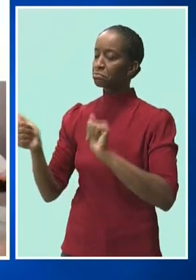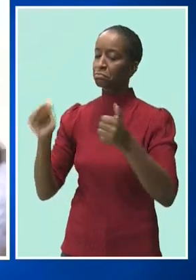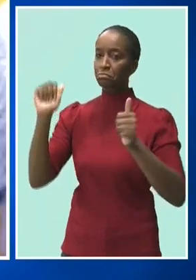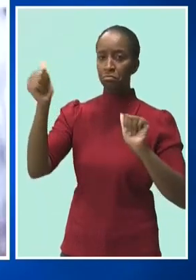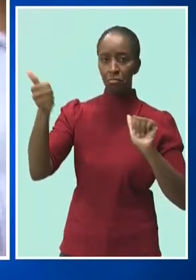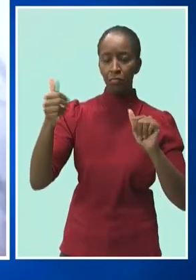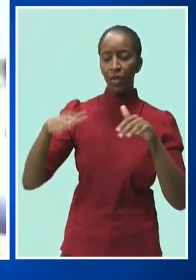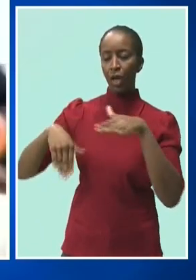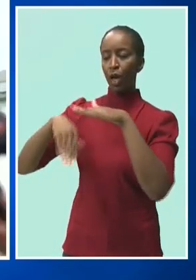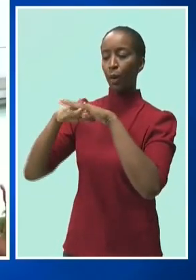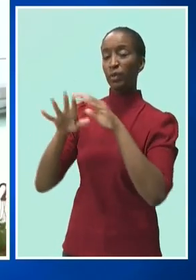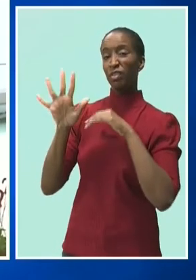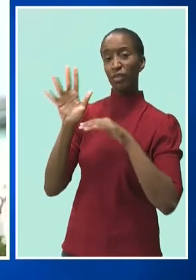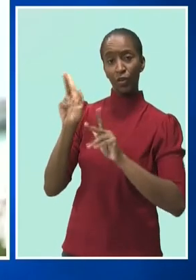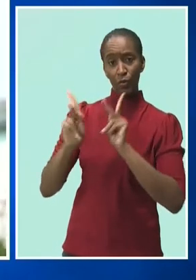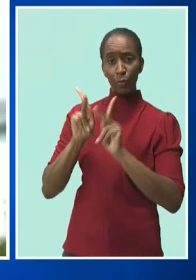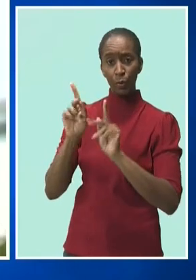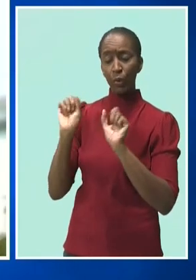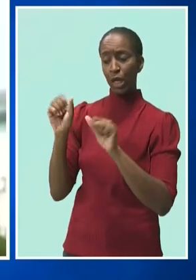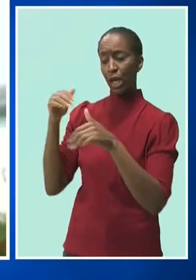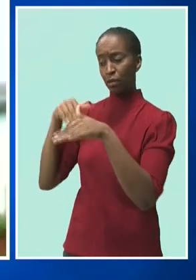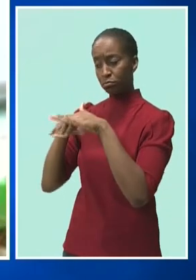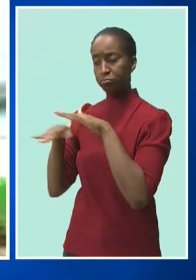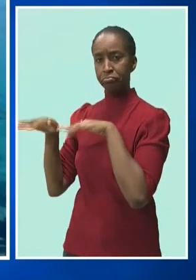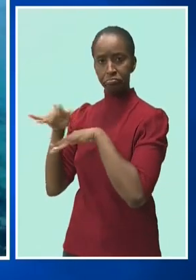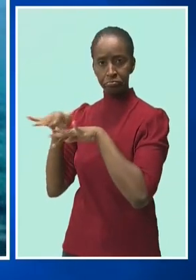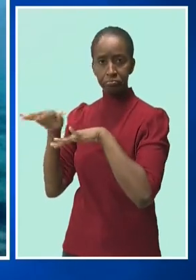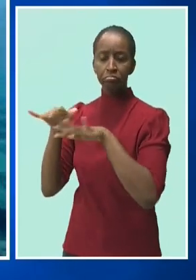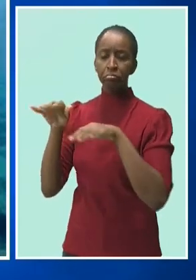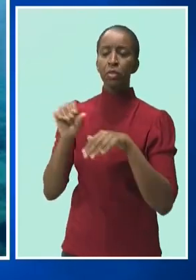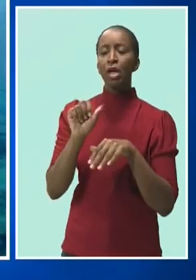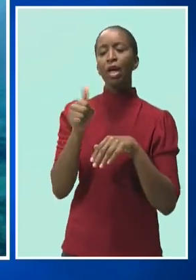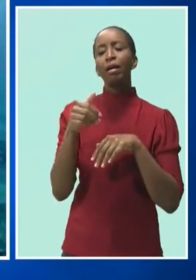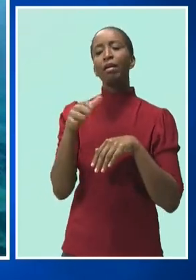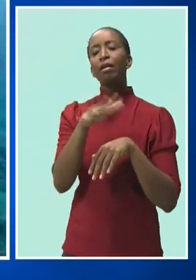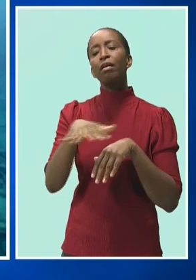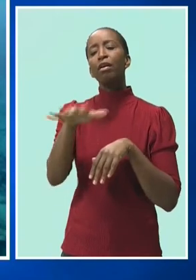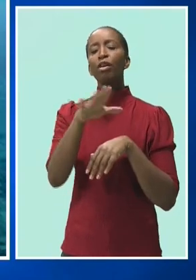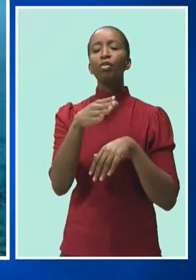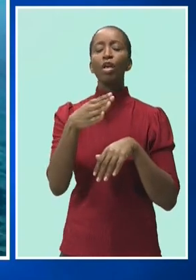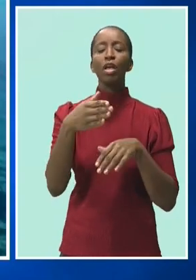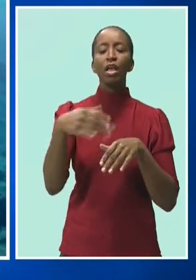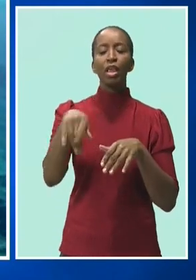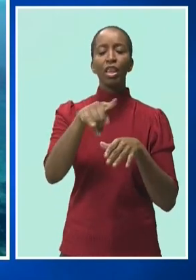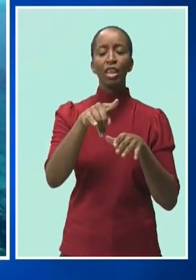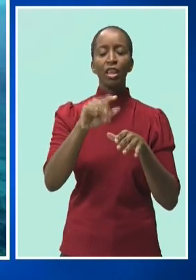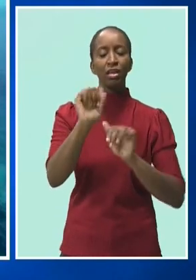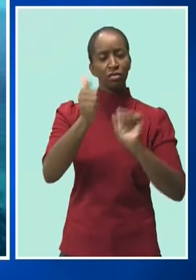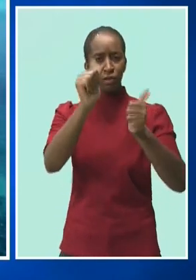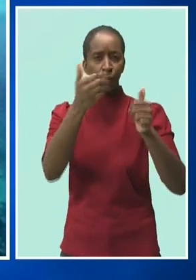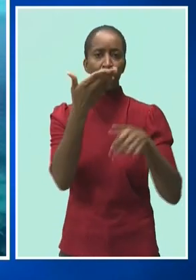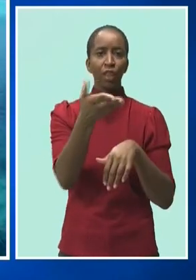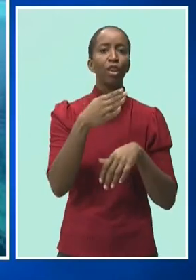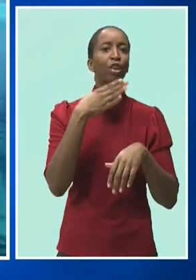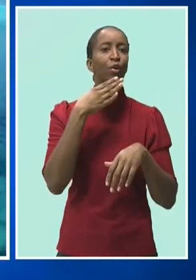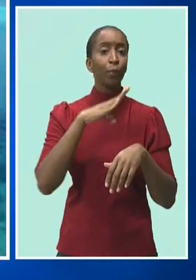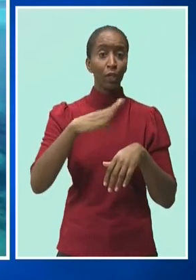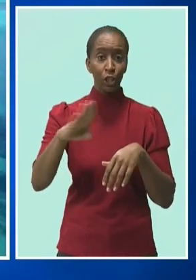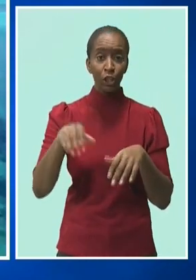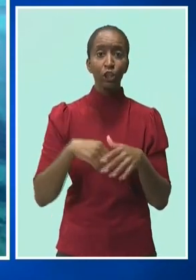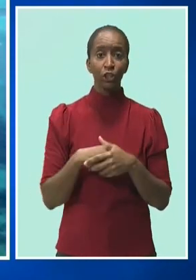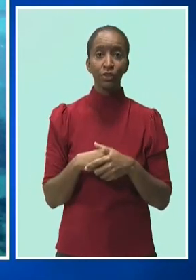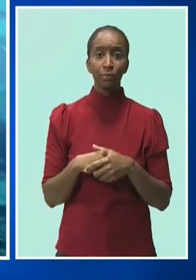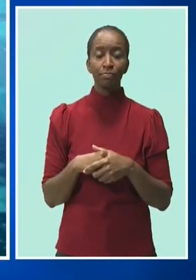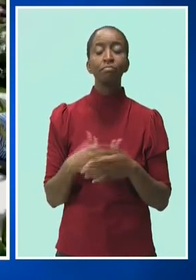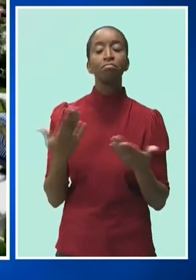Also, we have other spaces that we're going to utilize on the beach. Beaches reopen on Monday, but restrictions are not welcome news to some visitors with